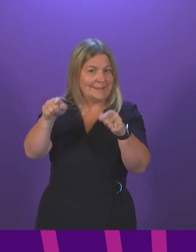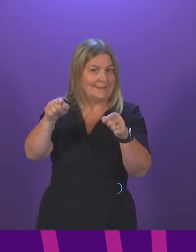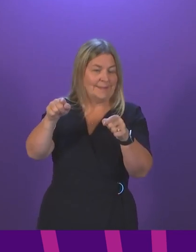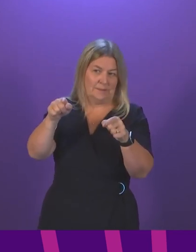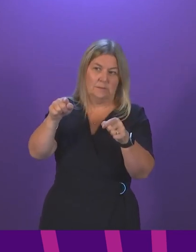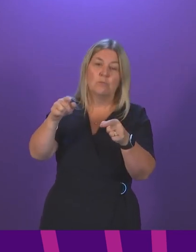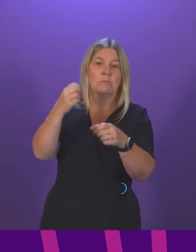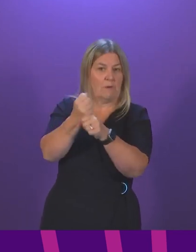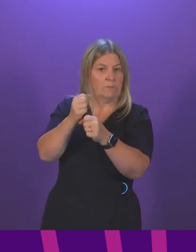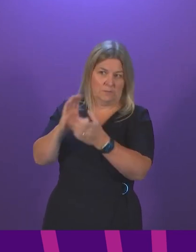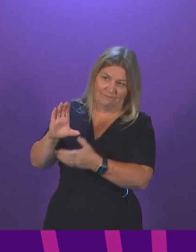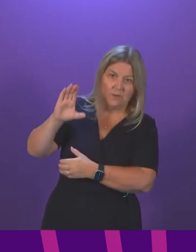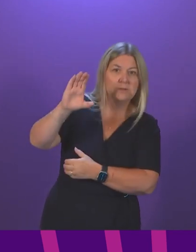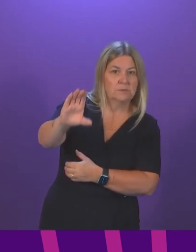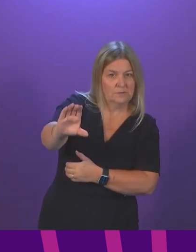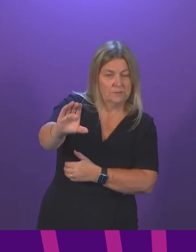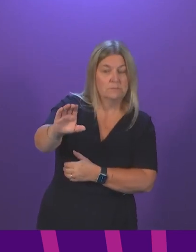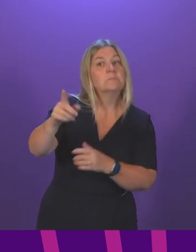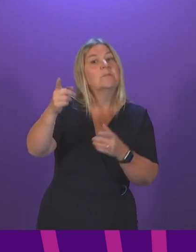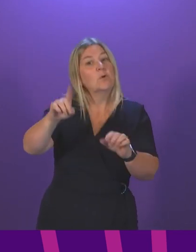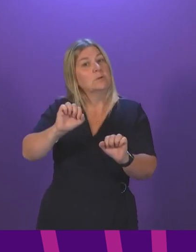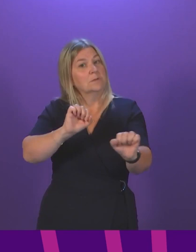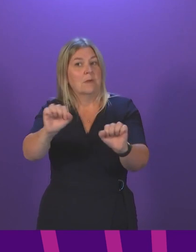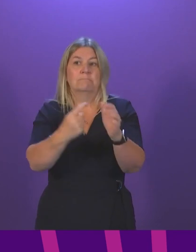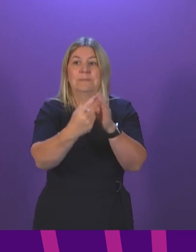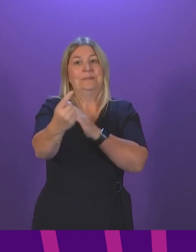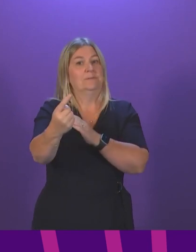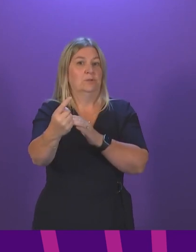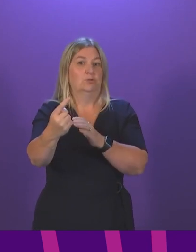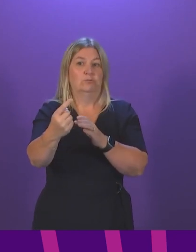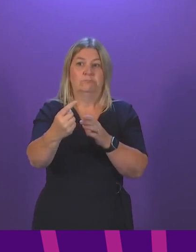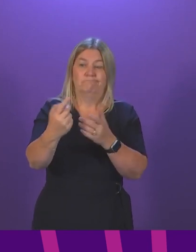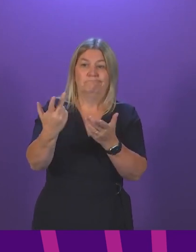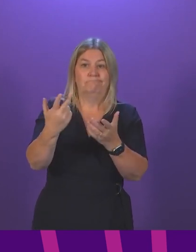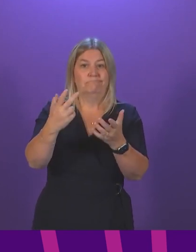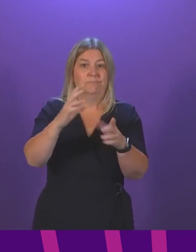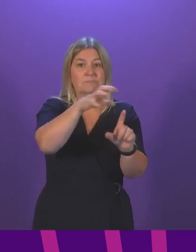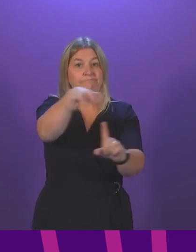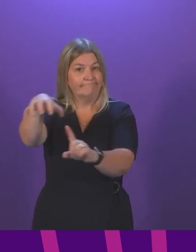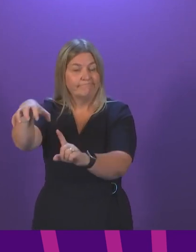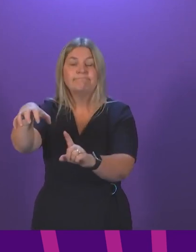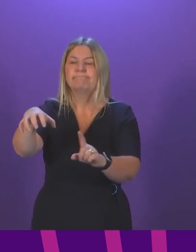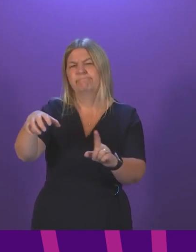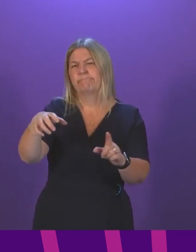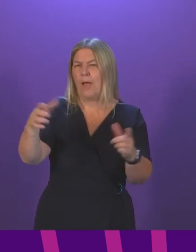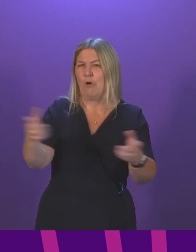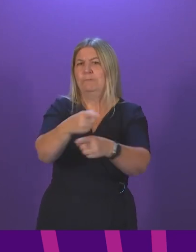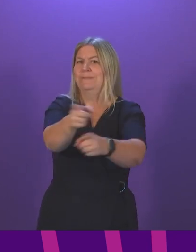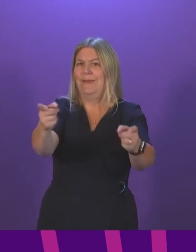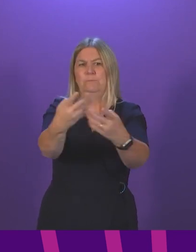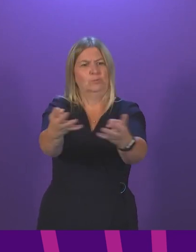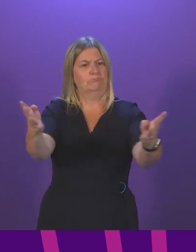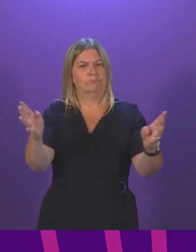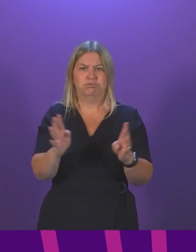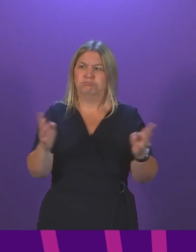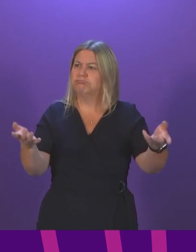institutions, but I would strongly encourage them to get round the table with unions and with workers in order to find solutions